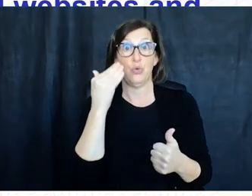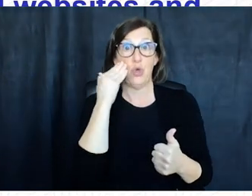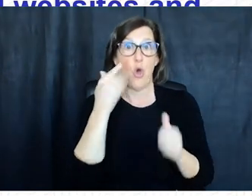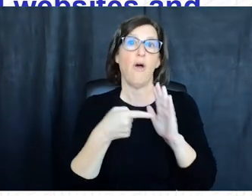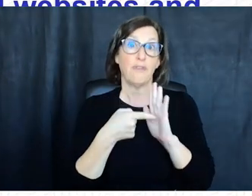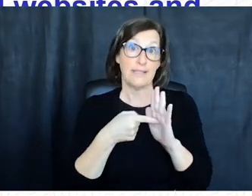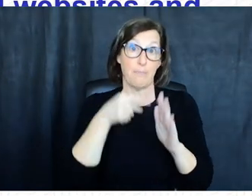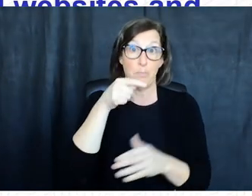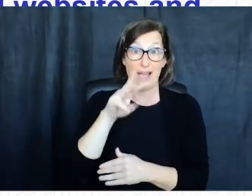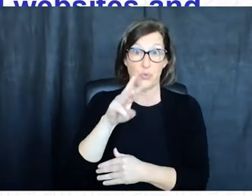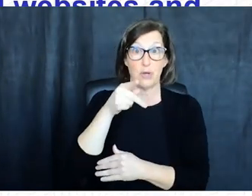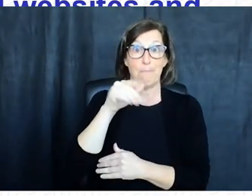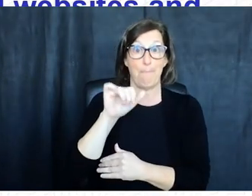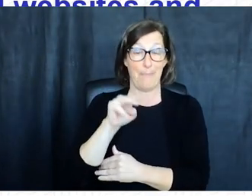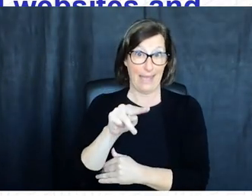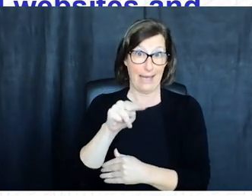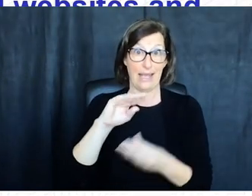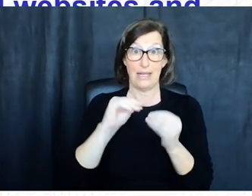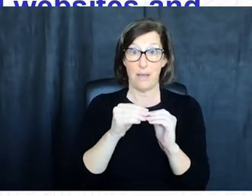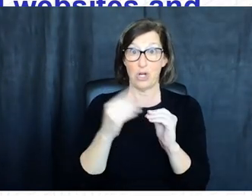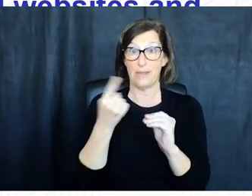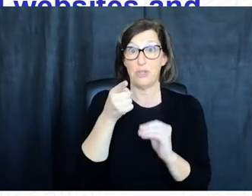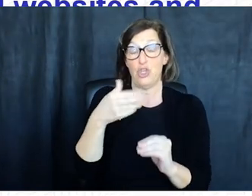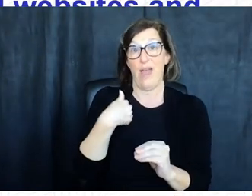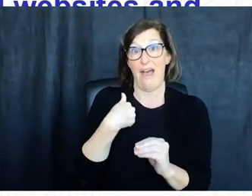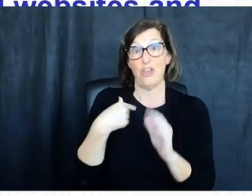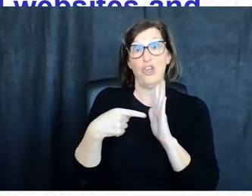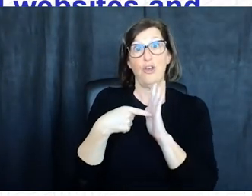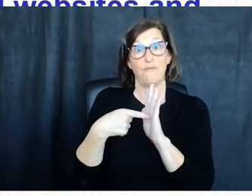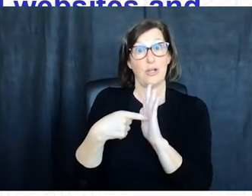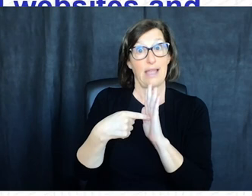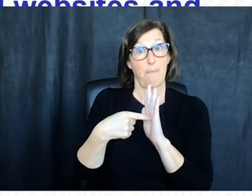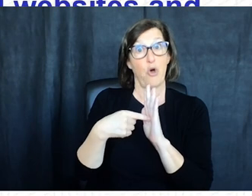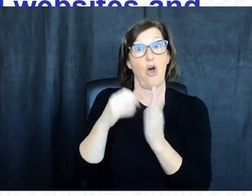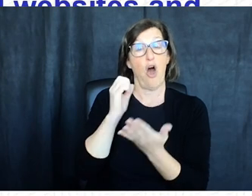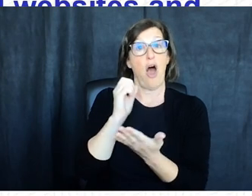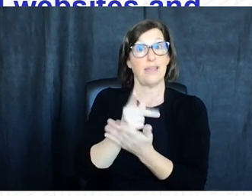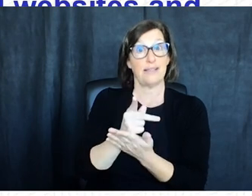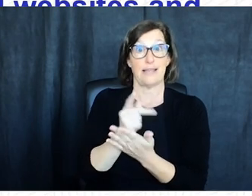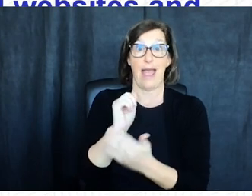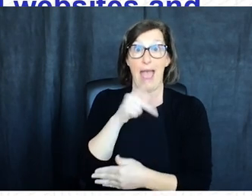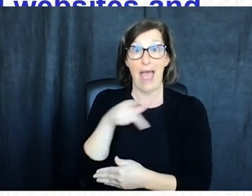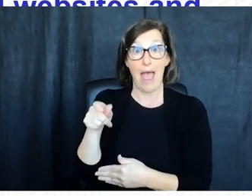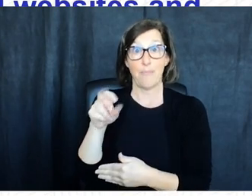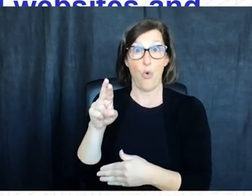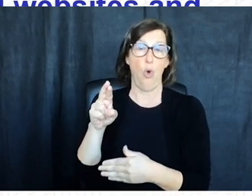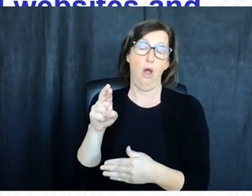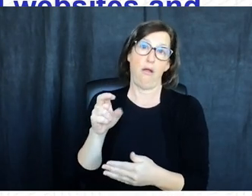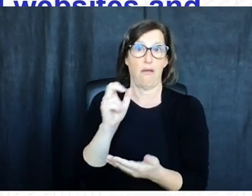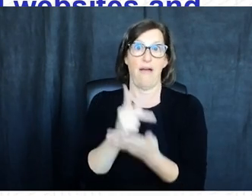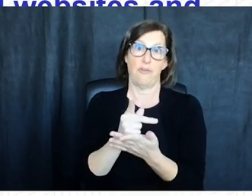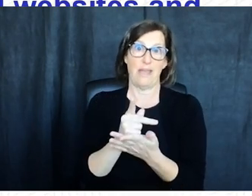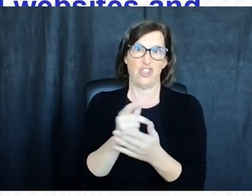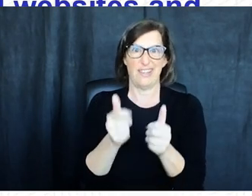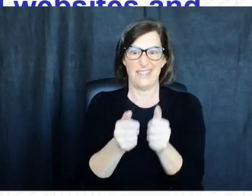ask you for something you know like a password or pin number along with something you have like an authentication application or a confirmation text on your